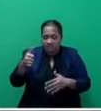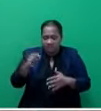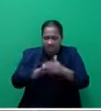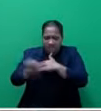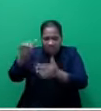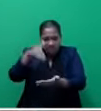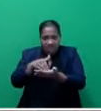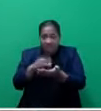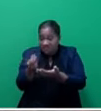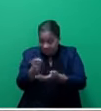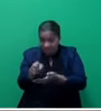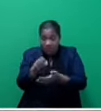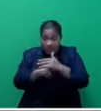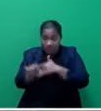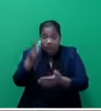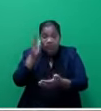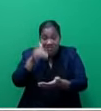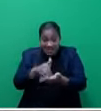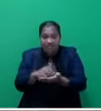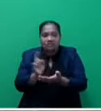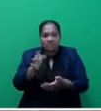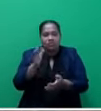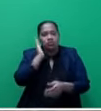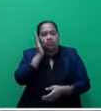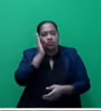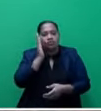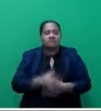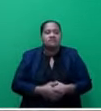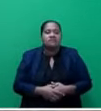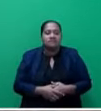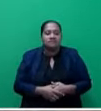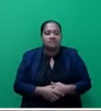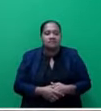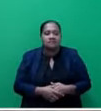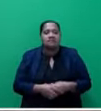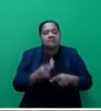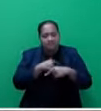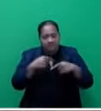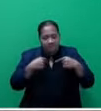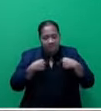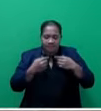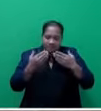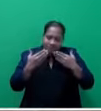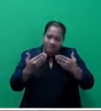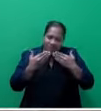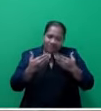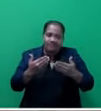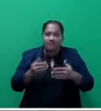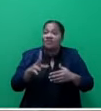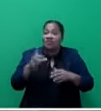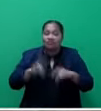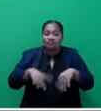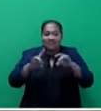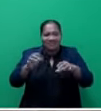Some of those evacuation centres were schools, Mr Speaker, sir. We express our appreciation to the Australian Defence Force